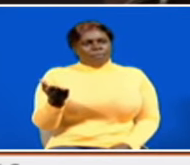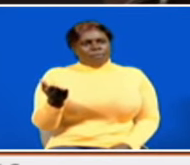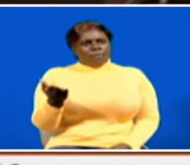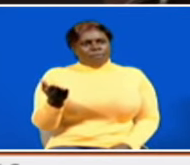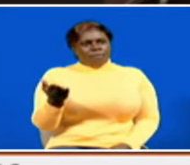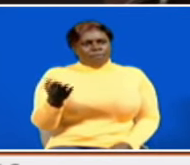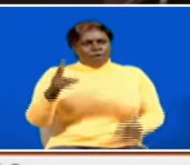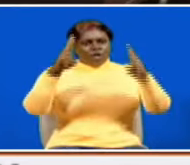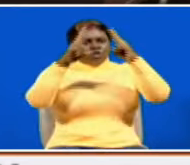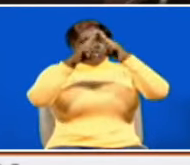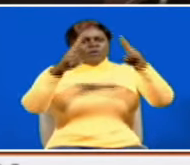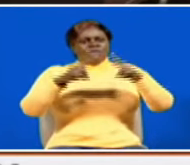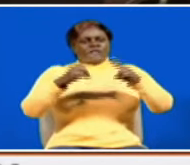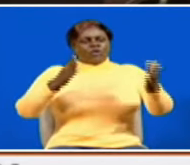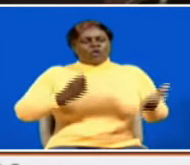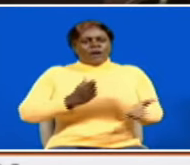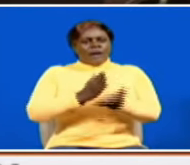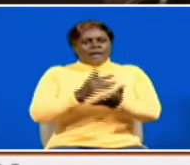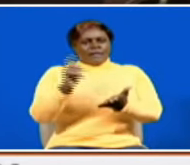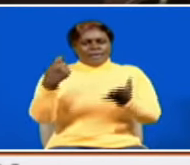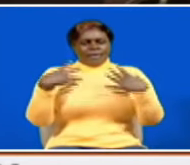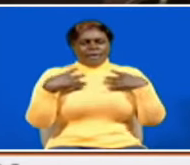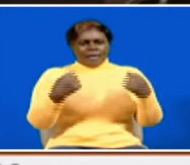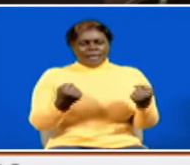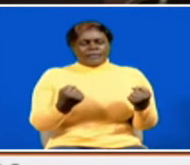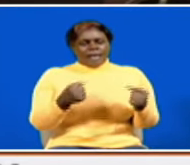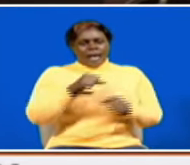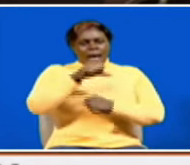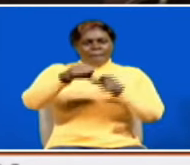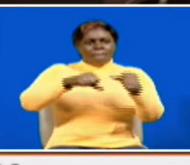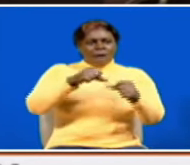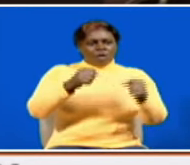universal right to a clean and healthy environment it's about